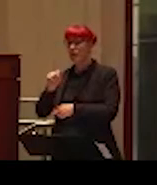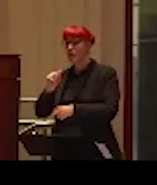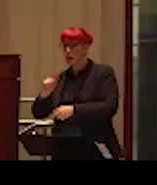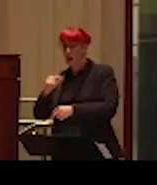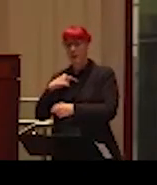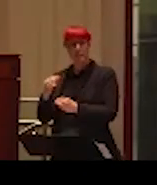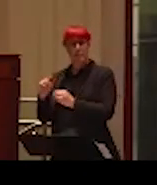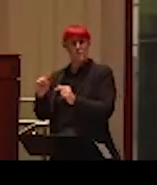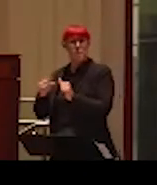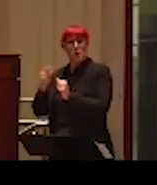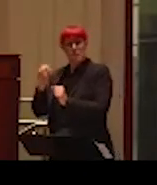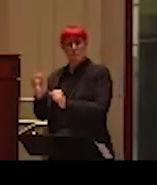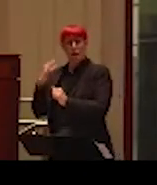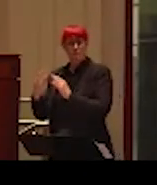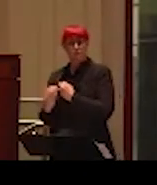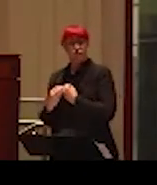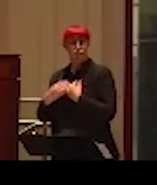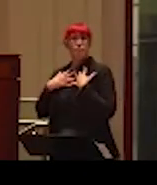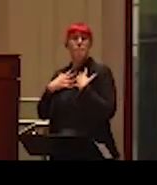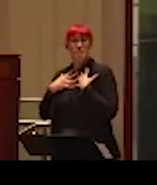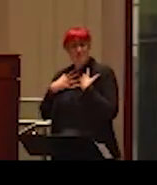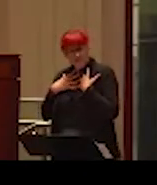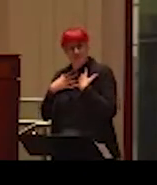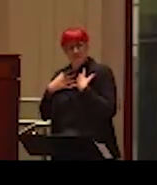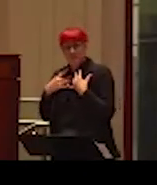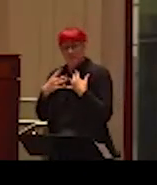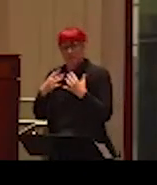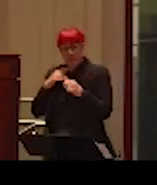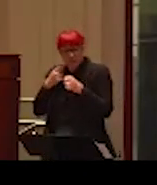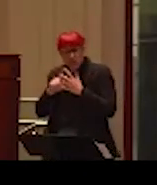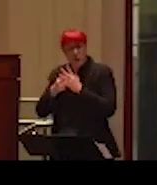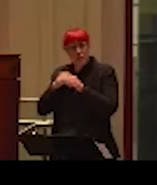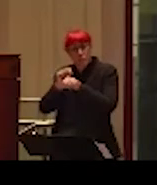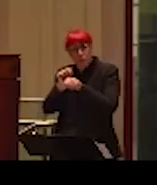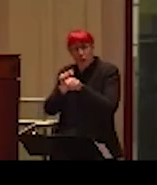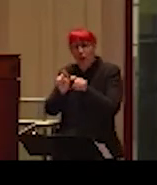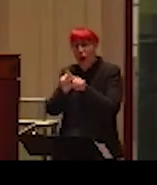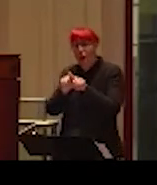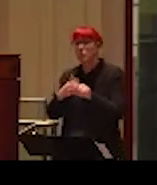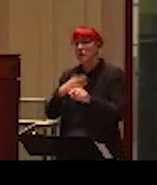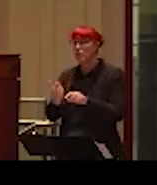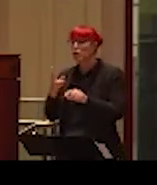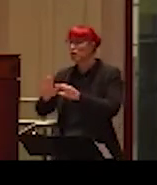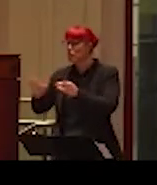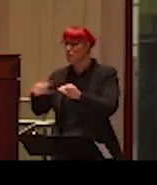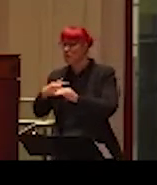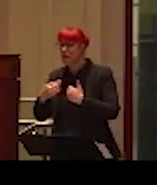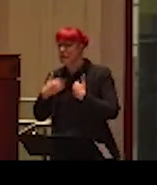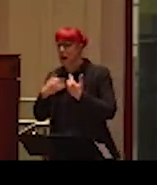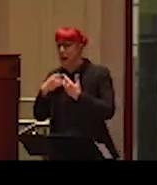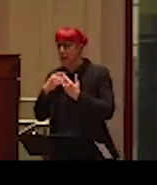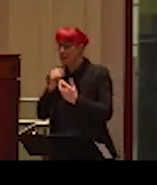years ago, and my two kids, who are still small to understand what exactly I'm doing, but they understand it's important and controversial.